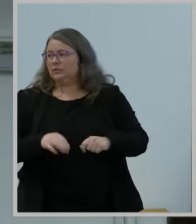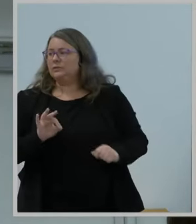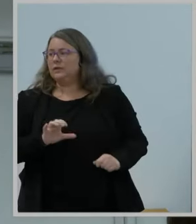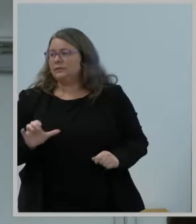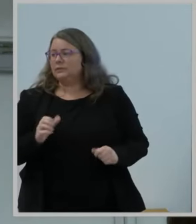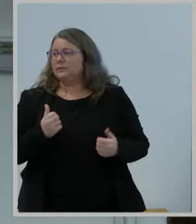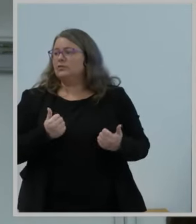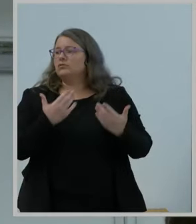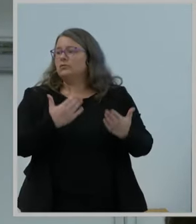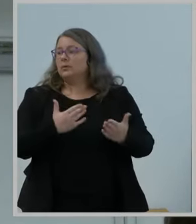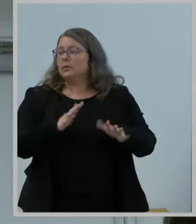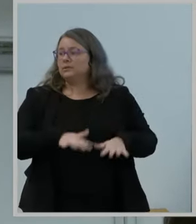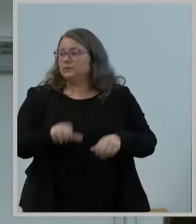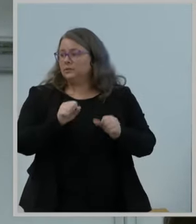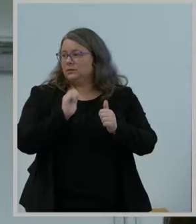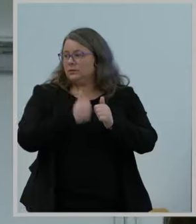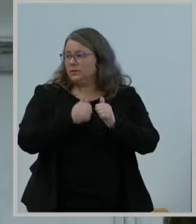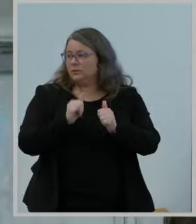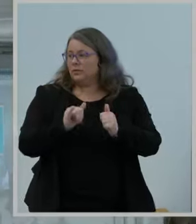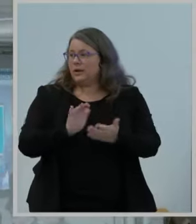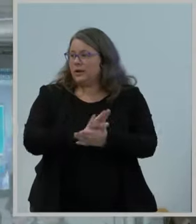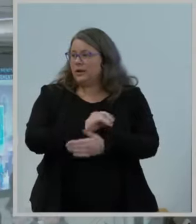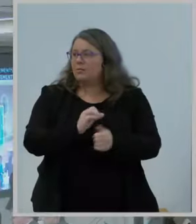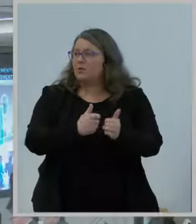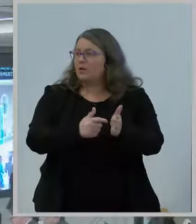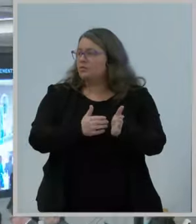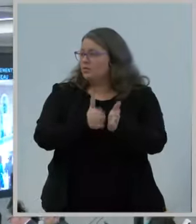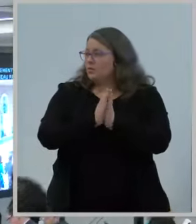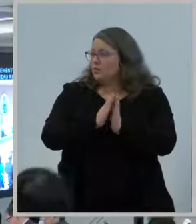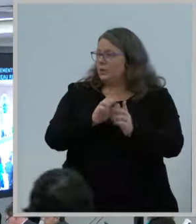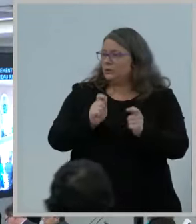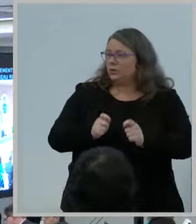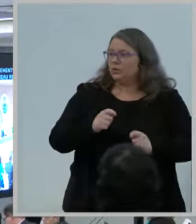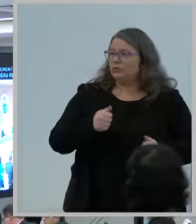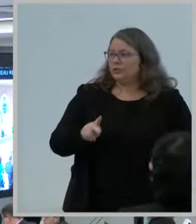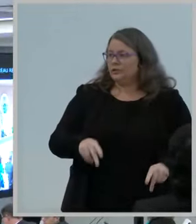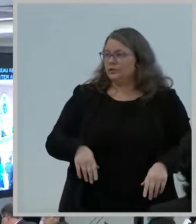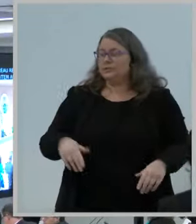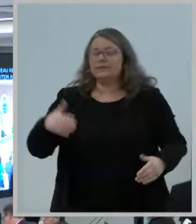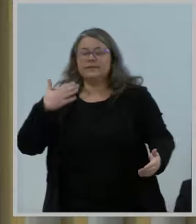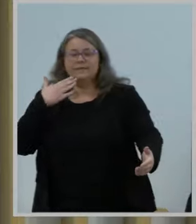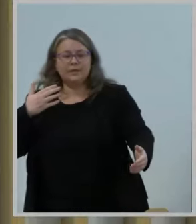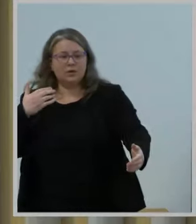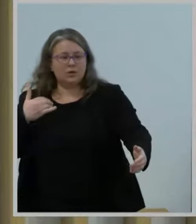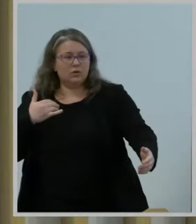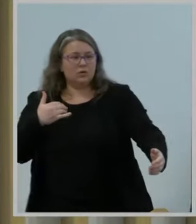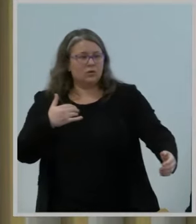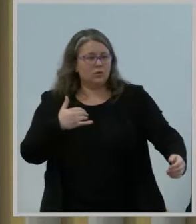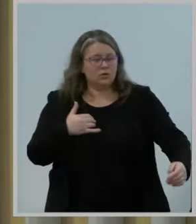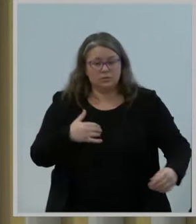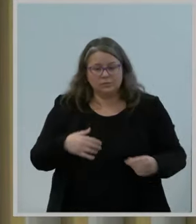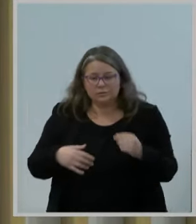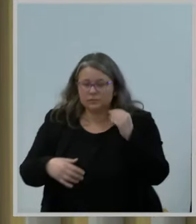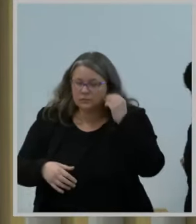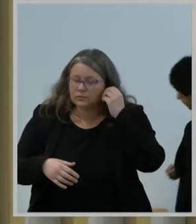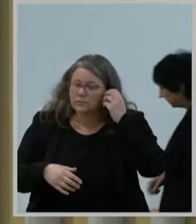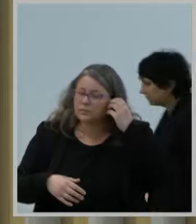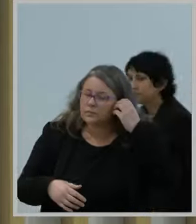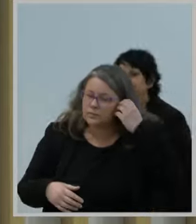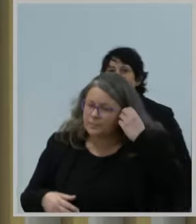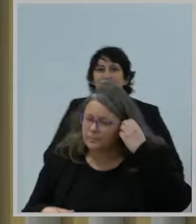of this item and requests editorial privileges. Thank you. Thank you. We will now hear comments from the bench. Commissioner Carr. Thanks.